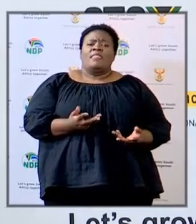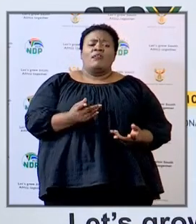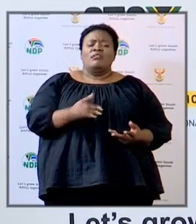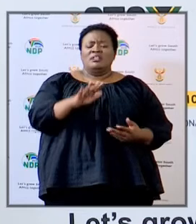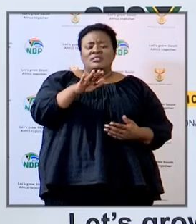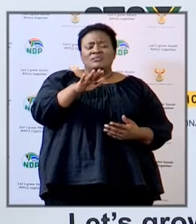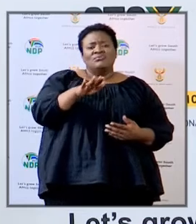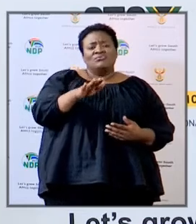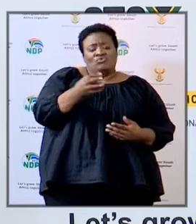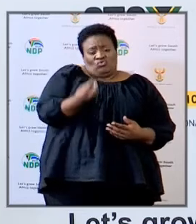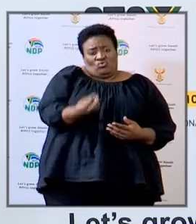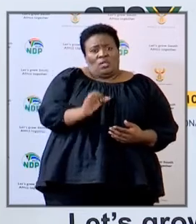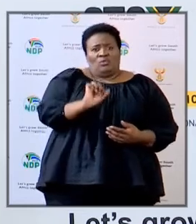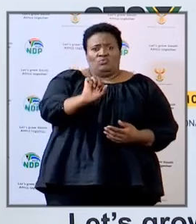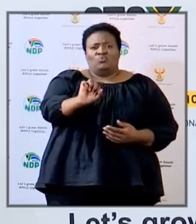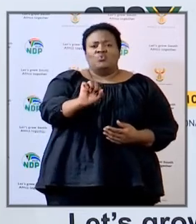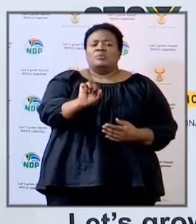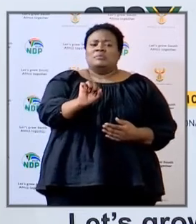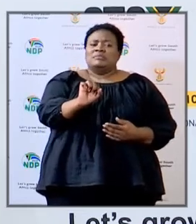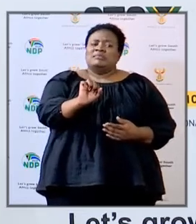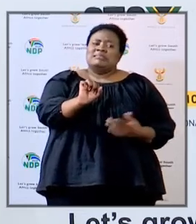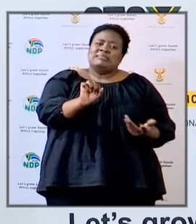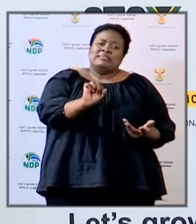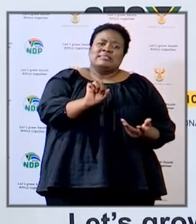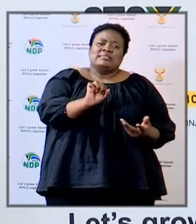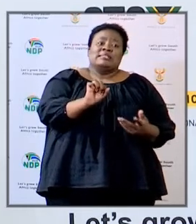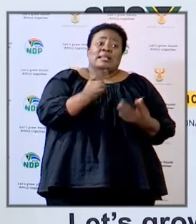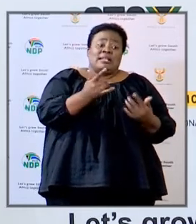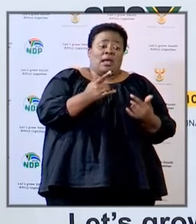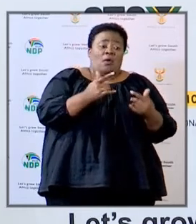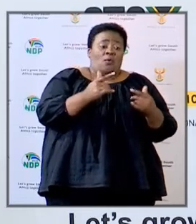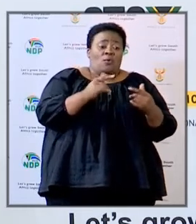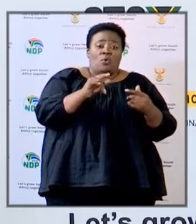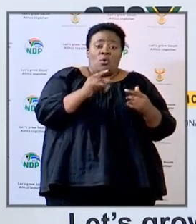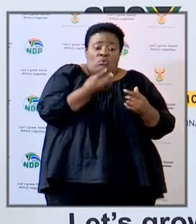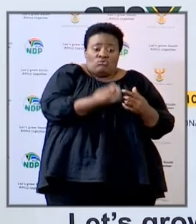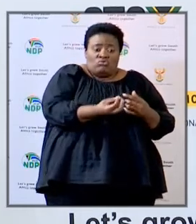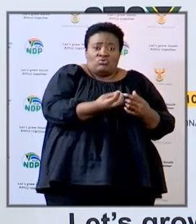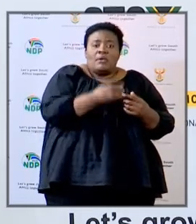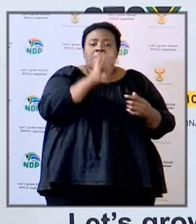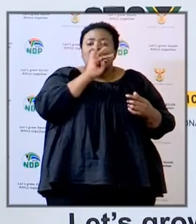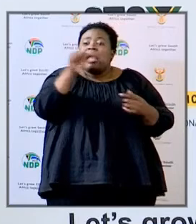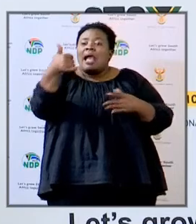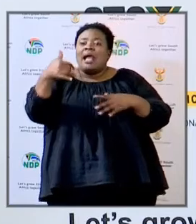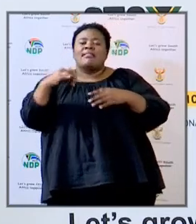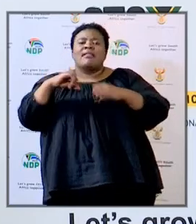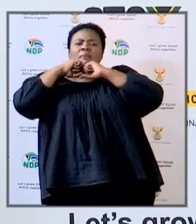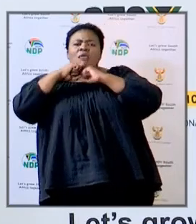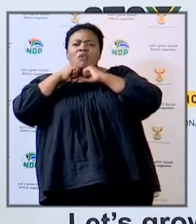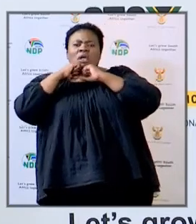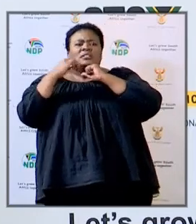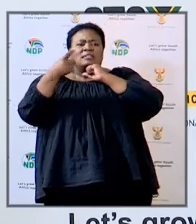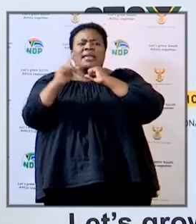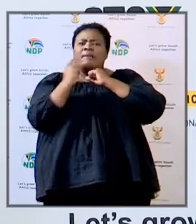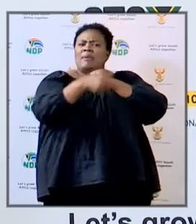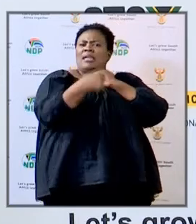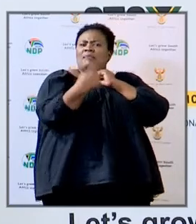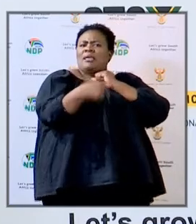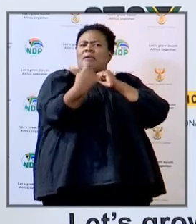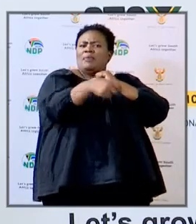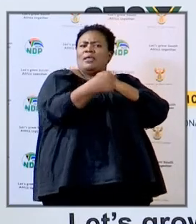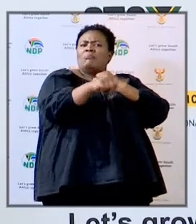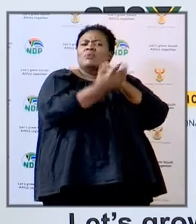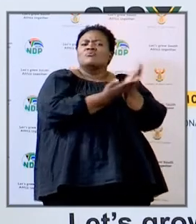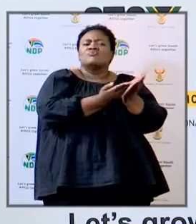sustaining your child's education at the cost of other parents and that's why it's very important to engage school by school and not